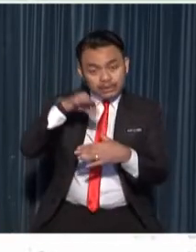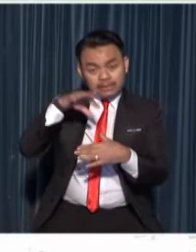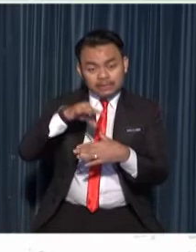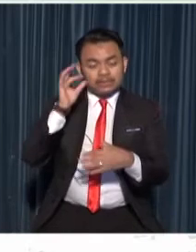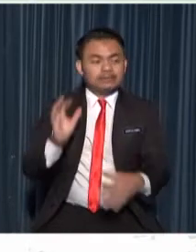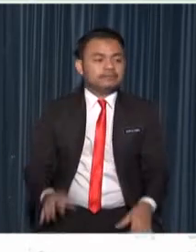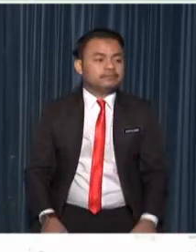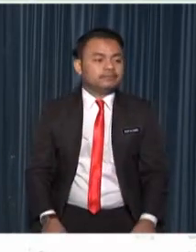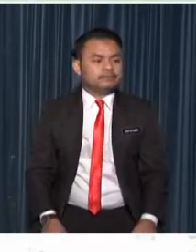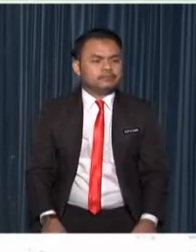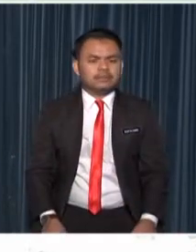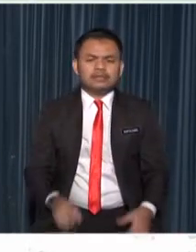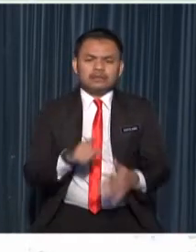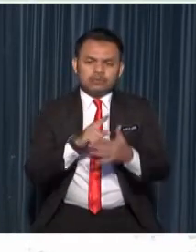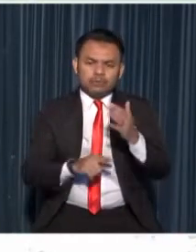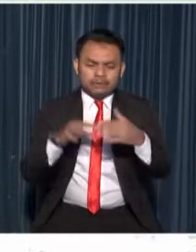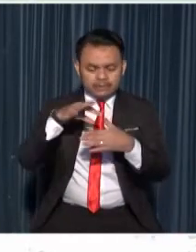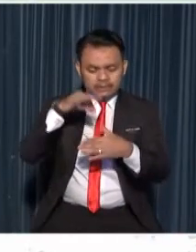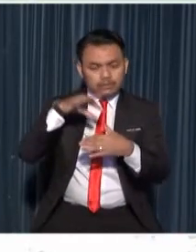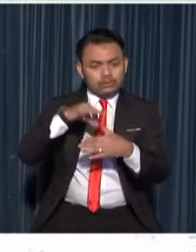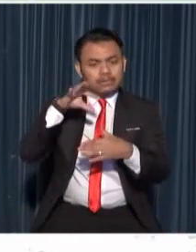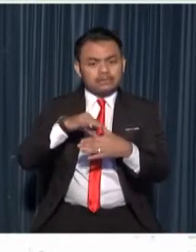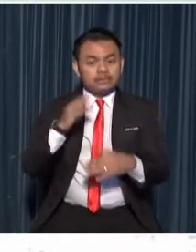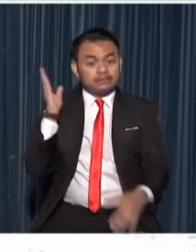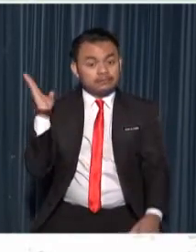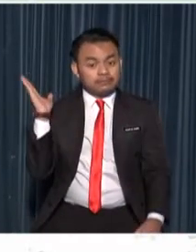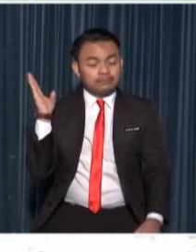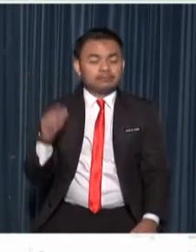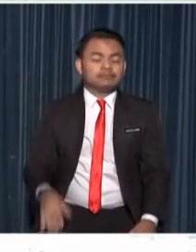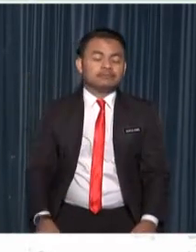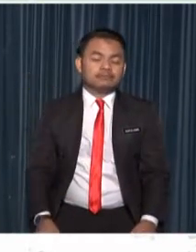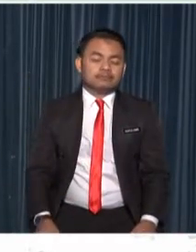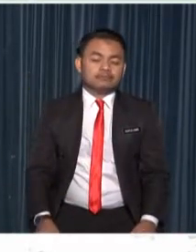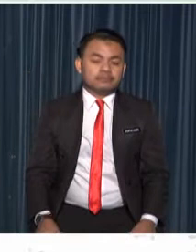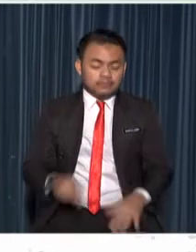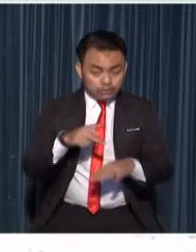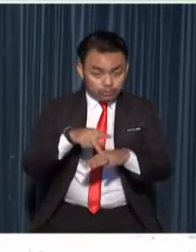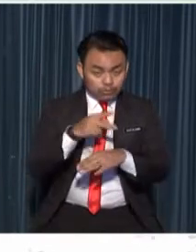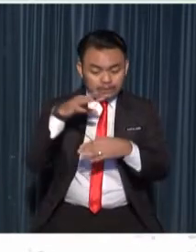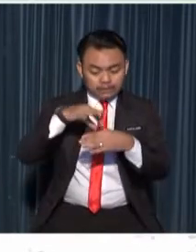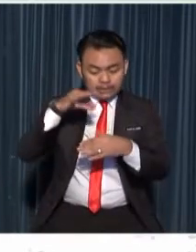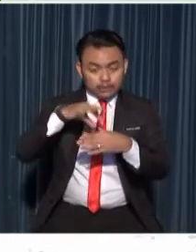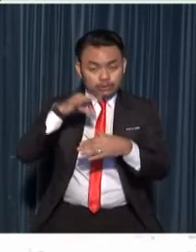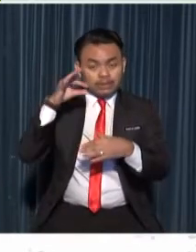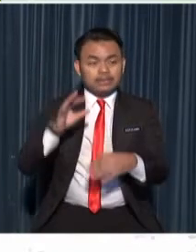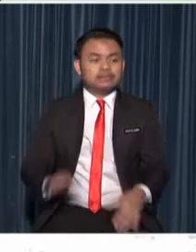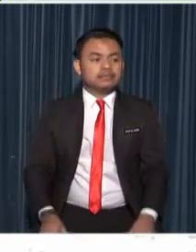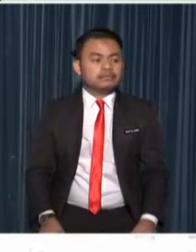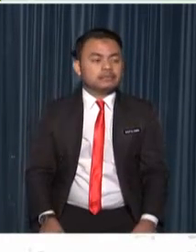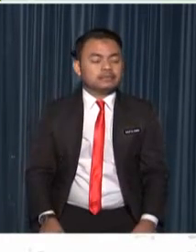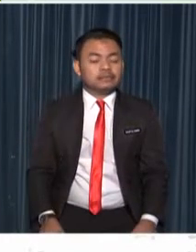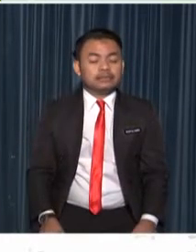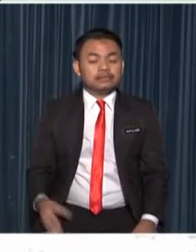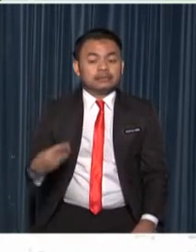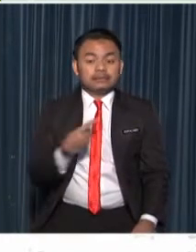what is tissue culture using tissue culture we can